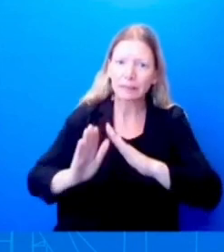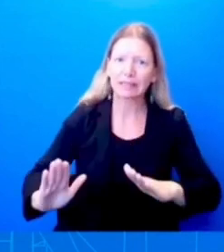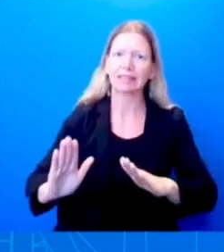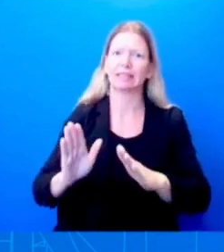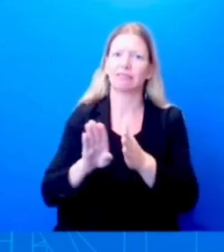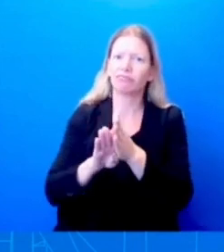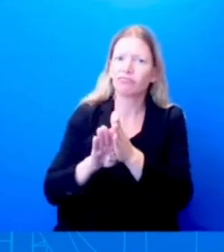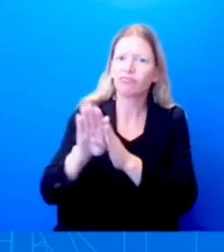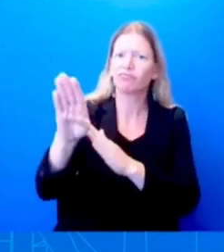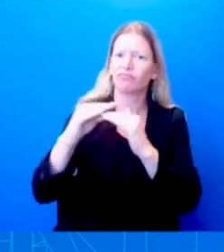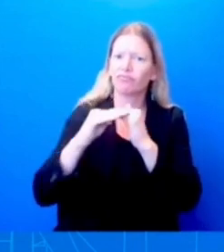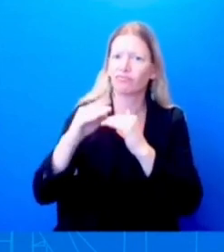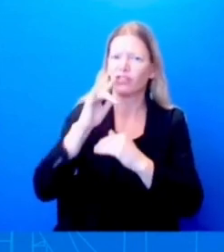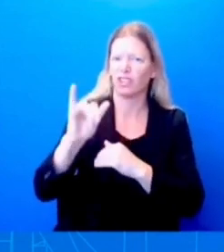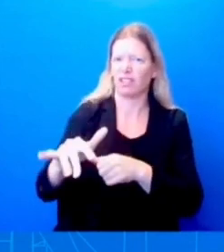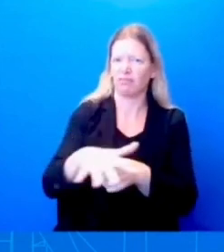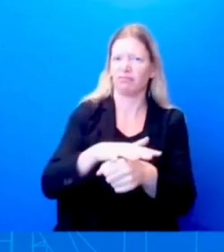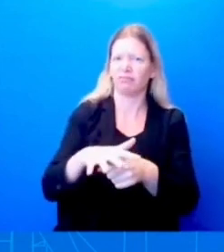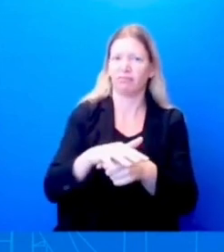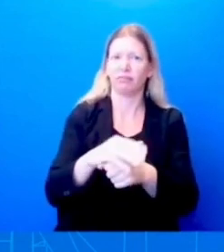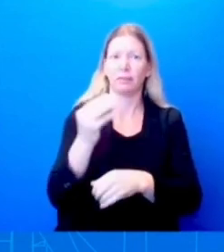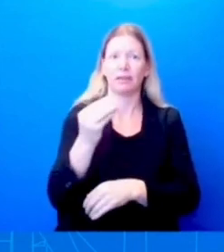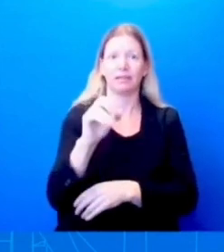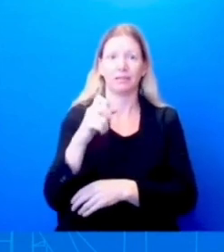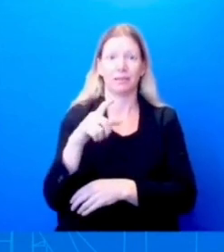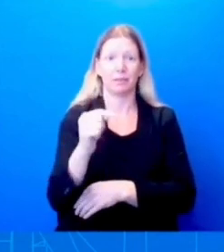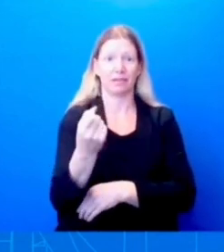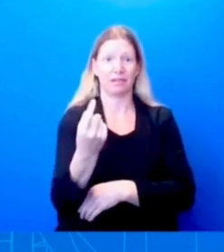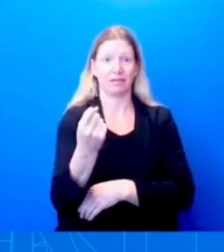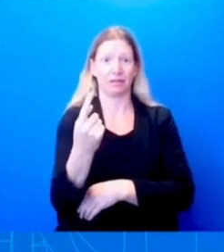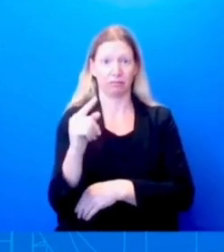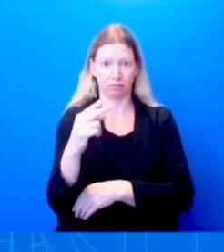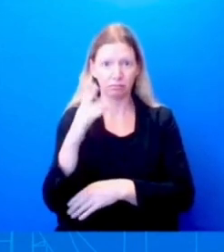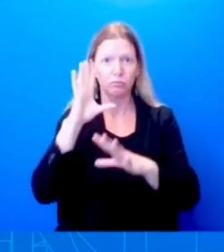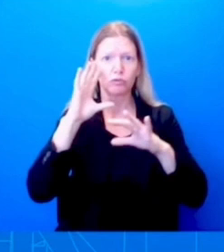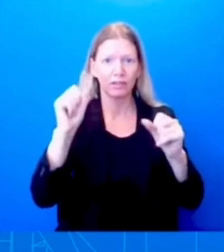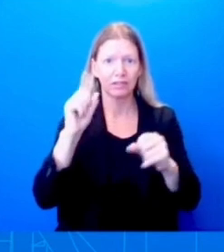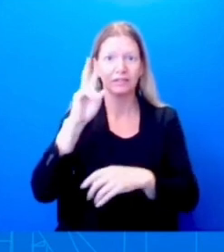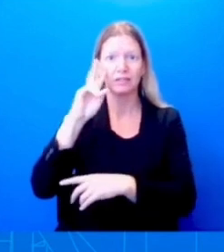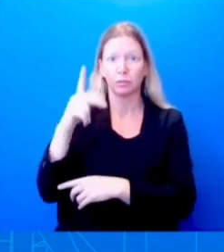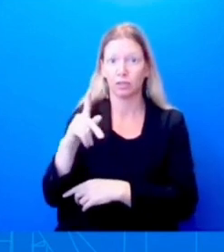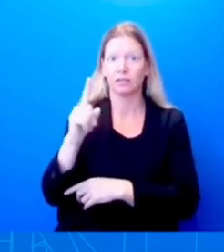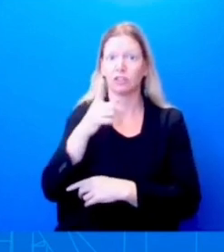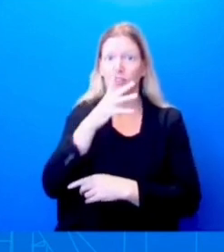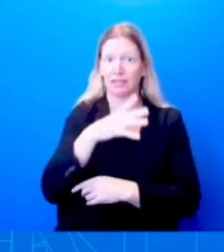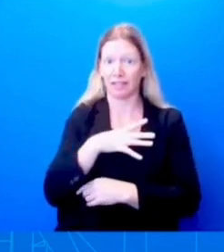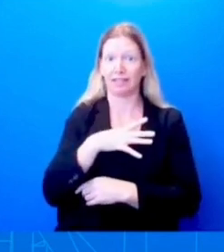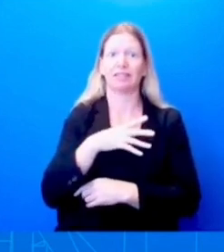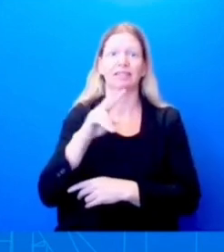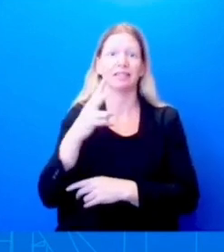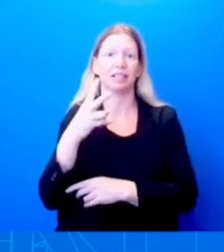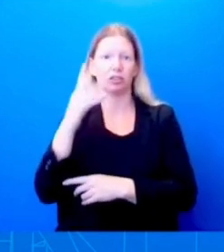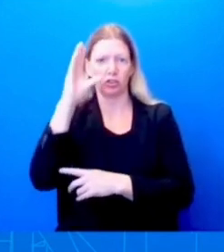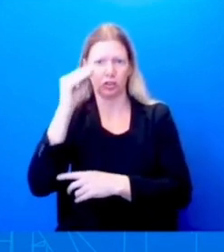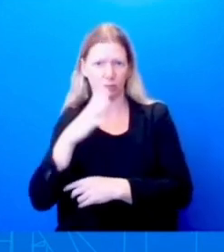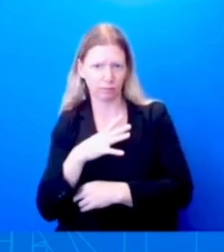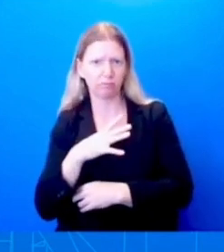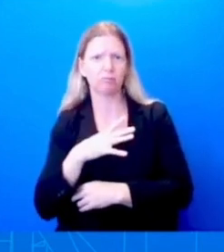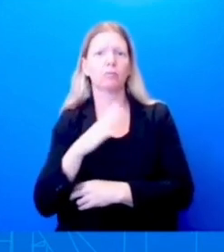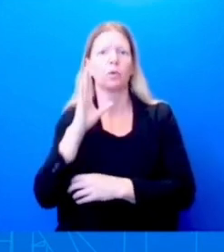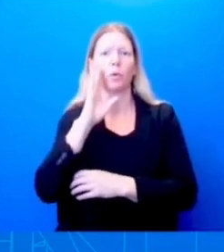and second gentleman will mark, all will mark the 22nd anniversary of the terror attacks on September 11th, 2001.